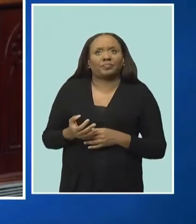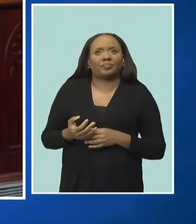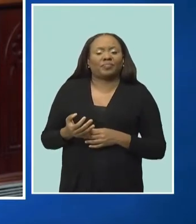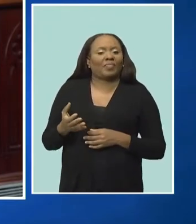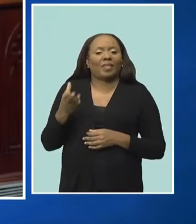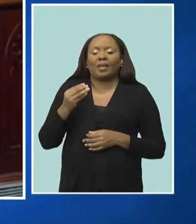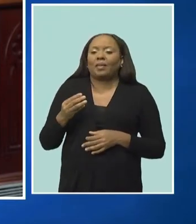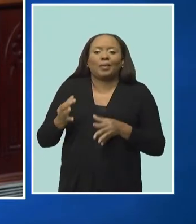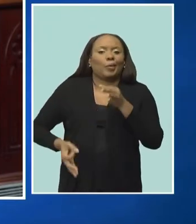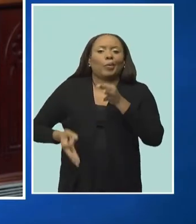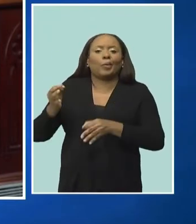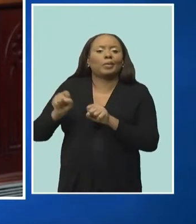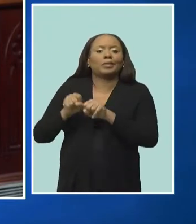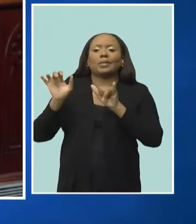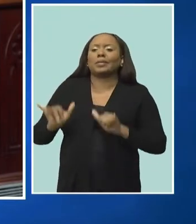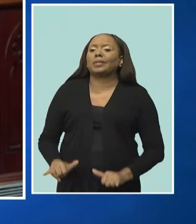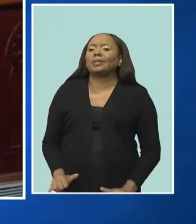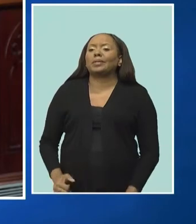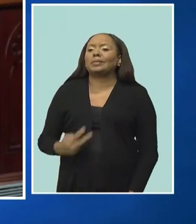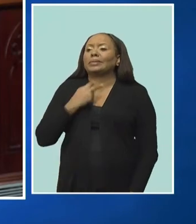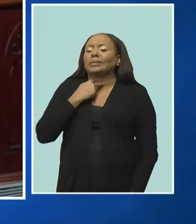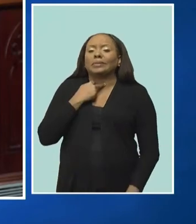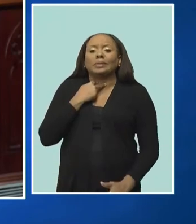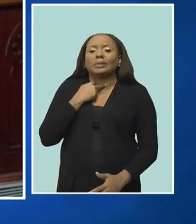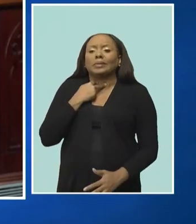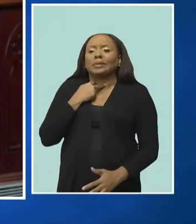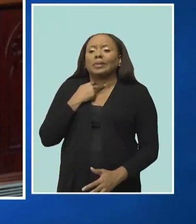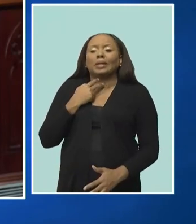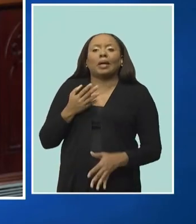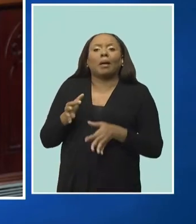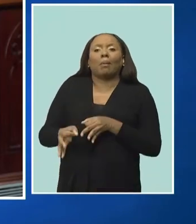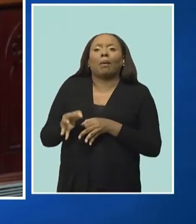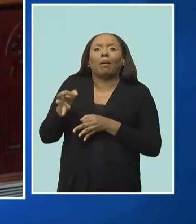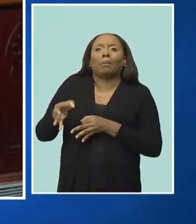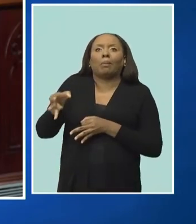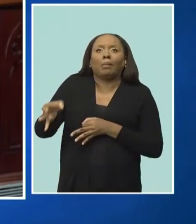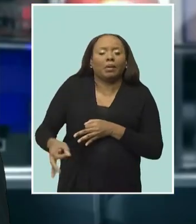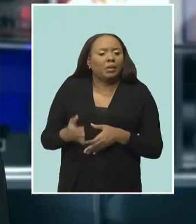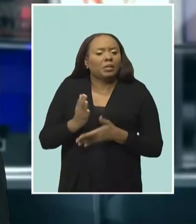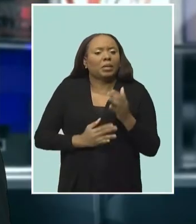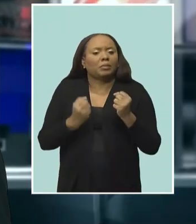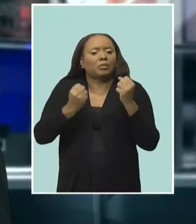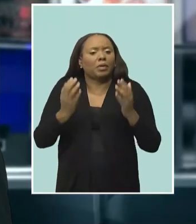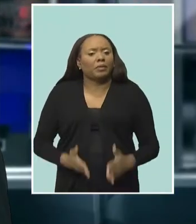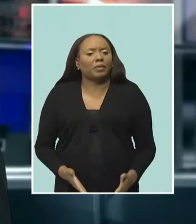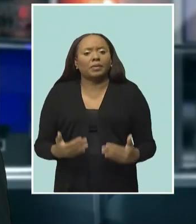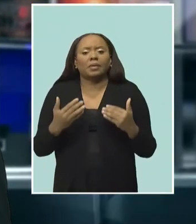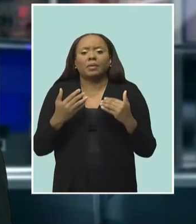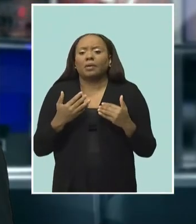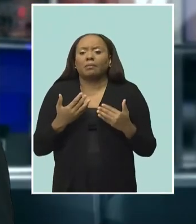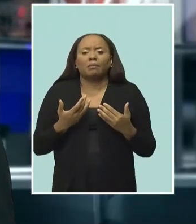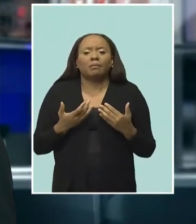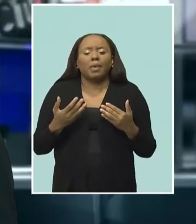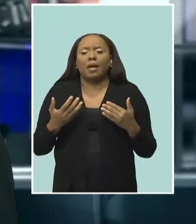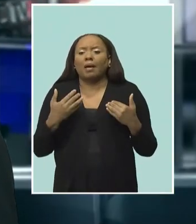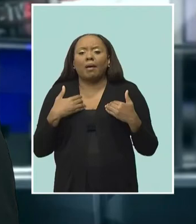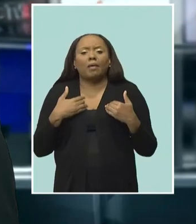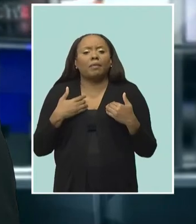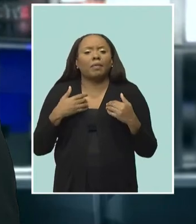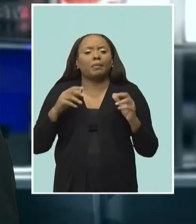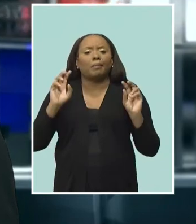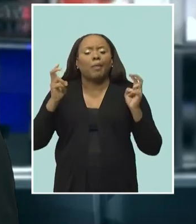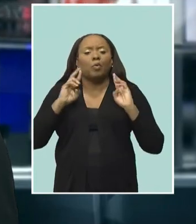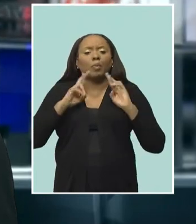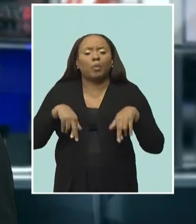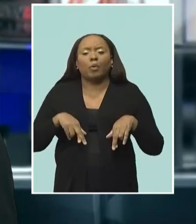clogged up and some of them have 50 and 30 reports. And Ms. Ford also spoke about her